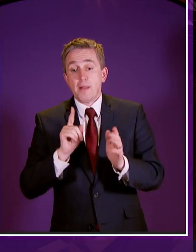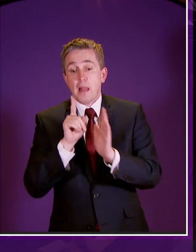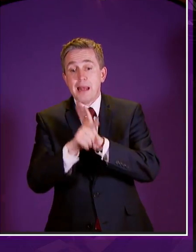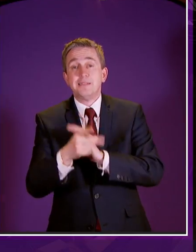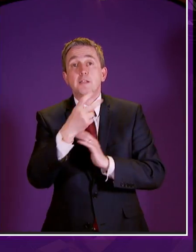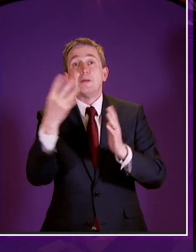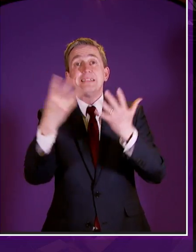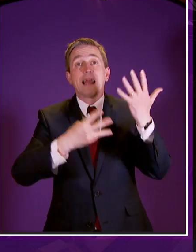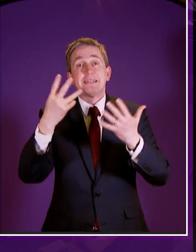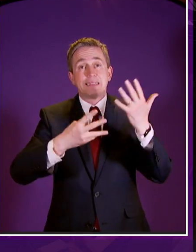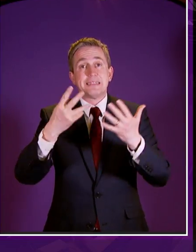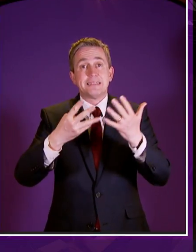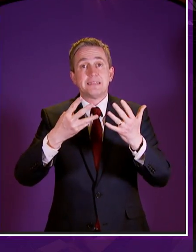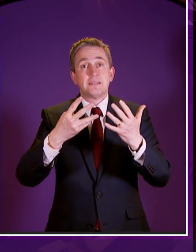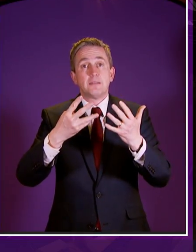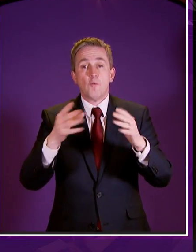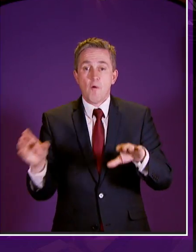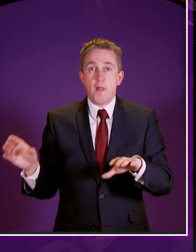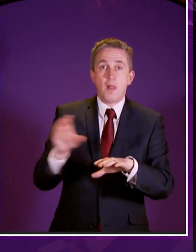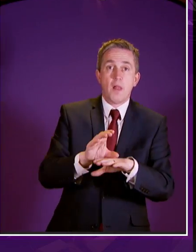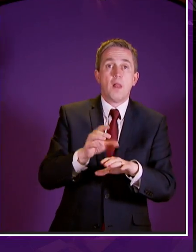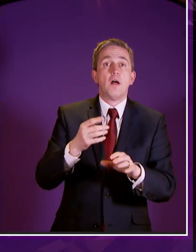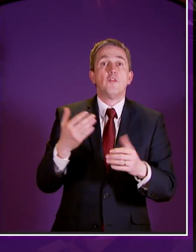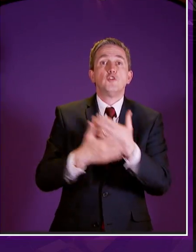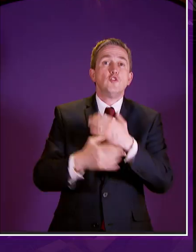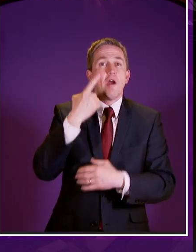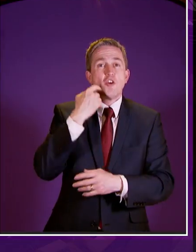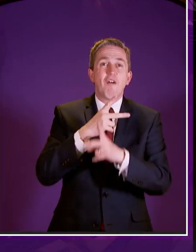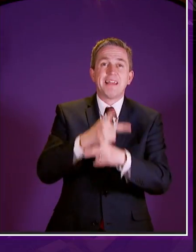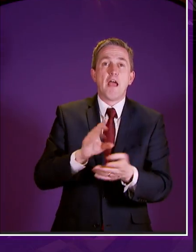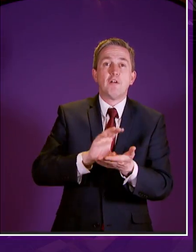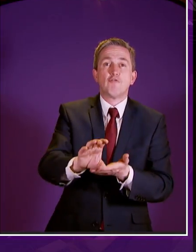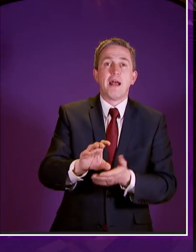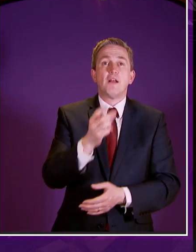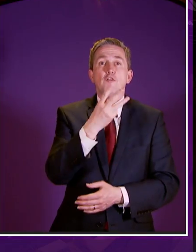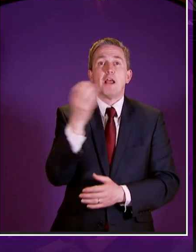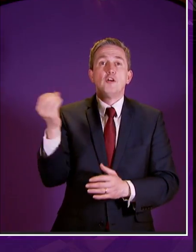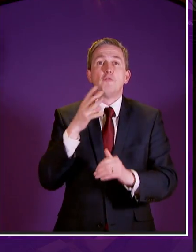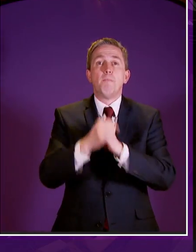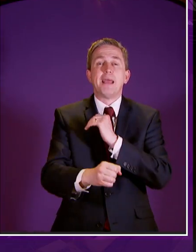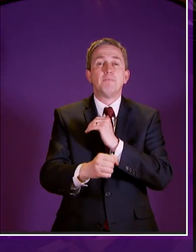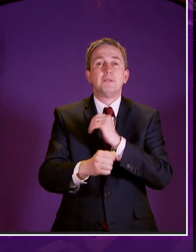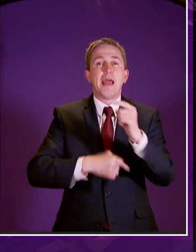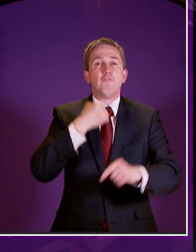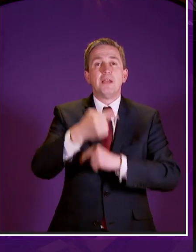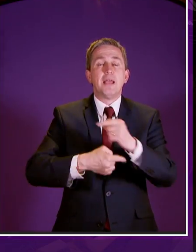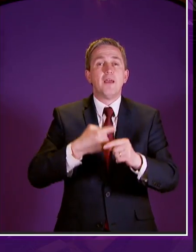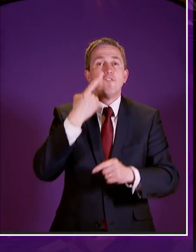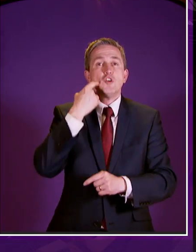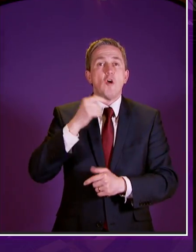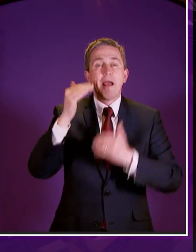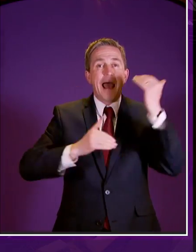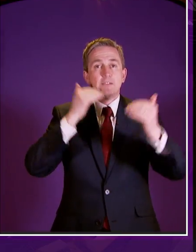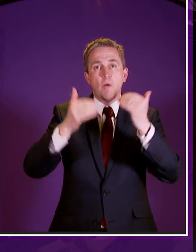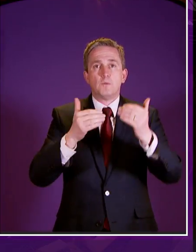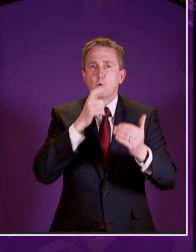in 2019 we will introduce the new young carer grant a 300 pound annual payment for young adults